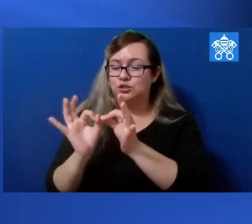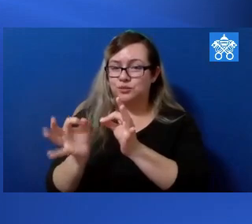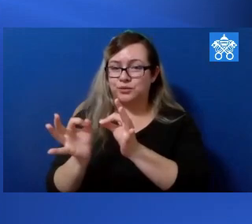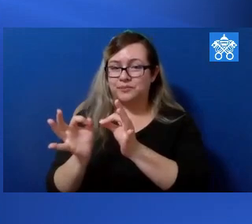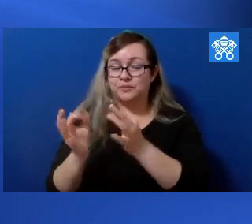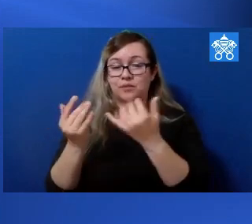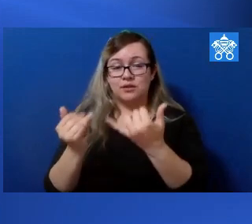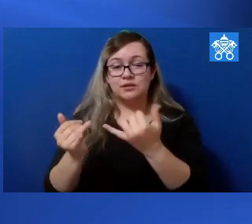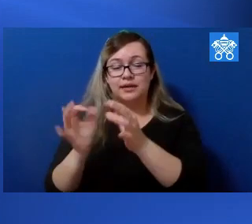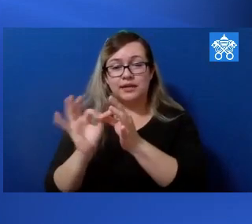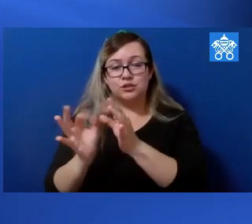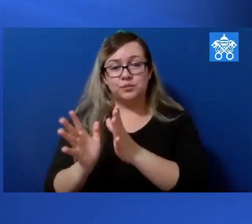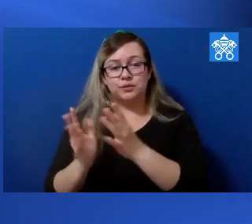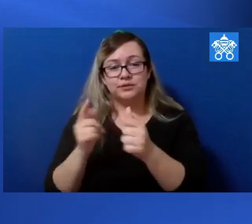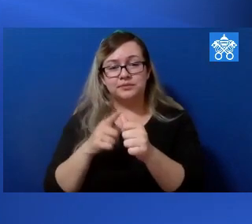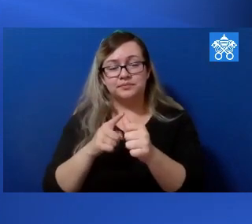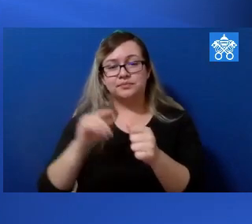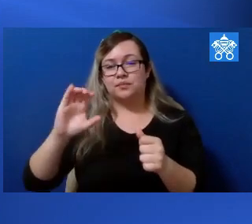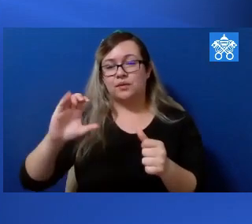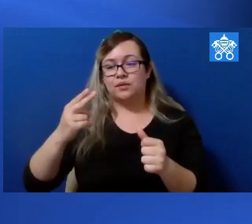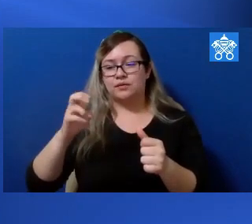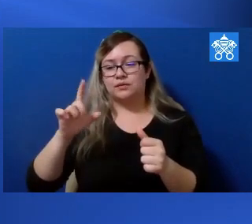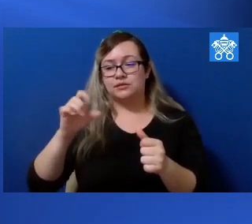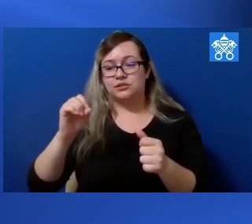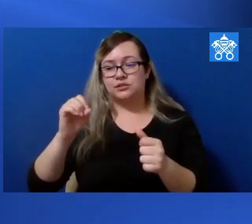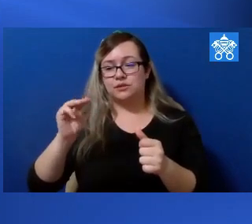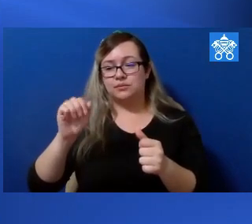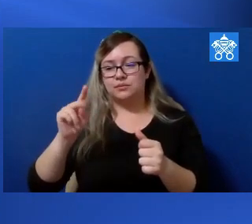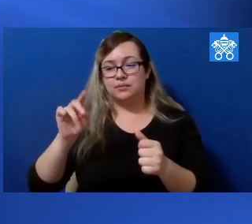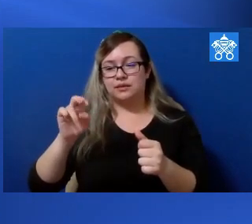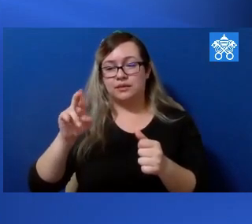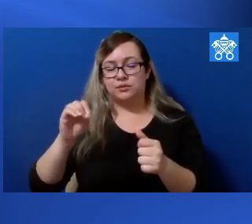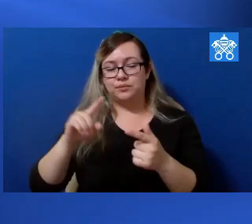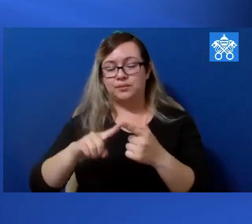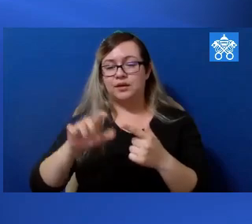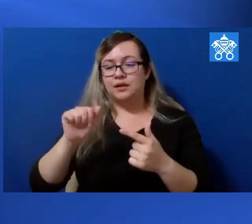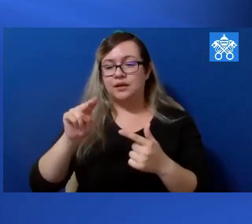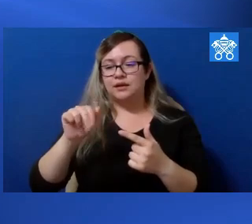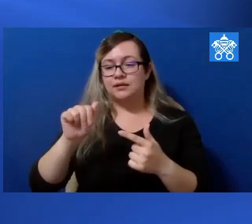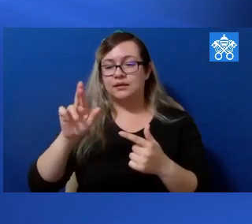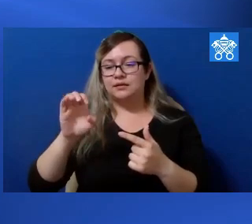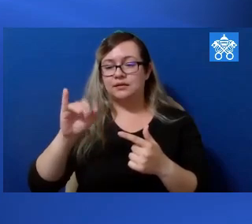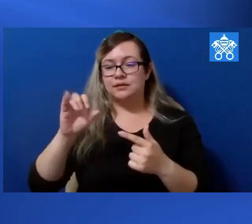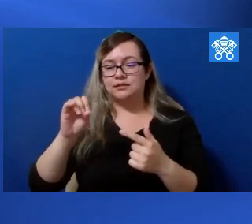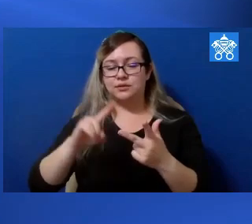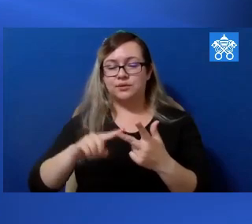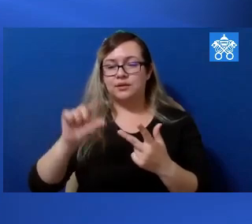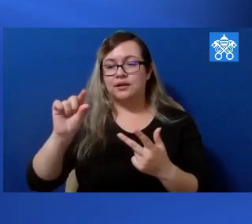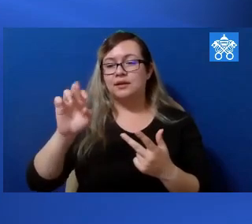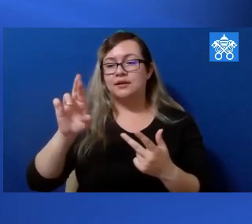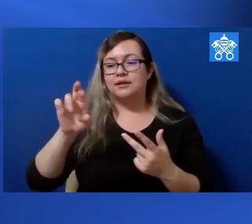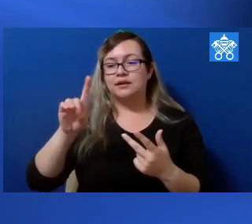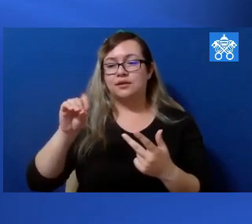Salt and Light Television, EWTN Television, Radio Maria England, Shalom Television India,